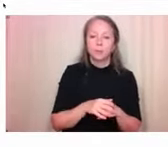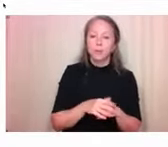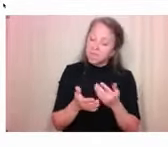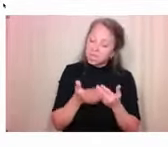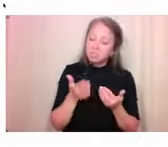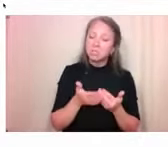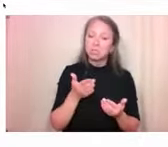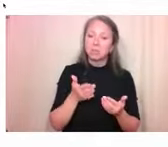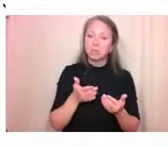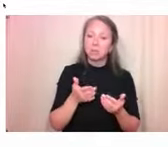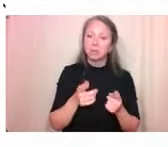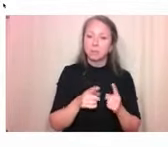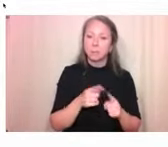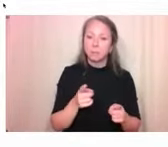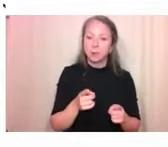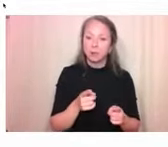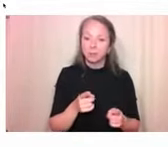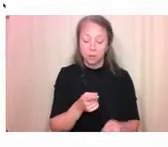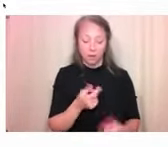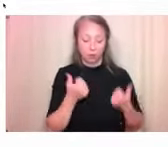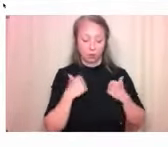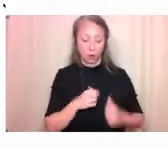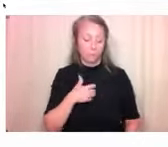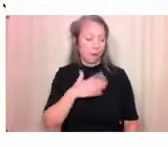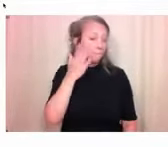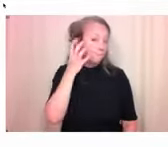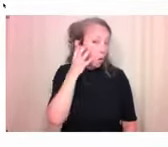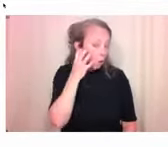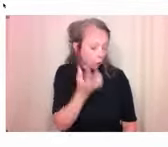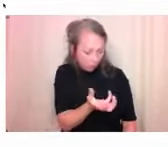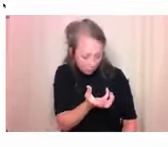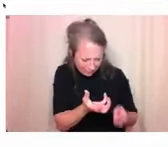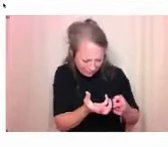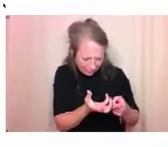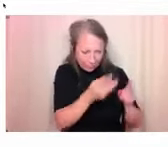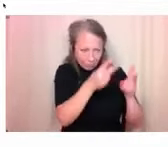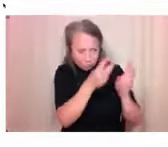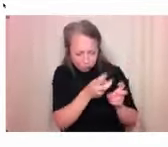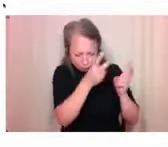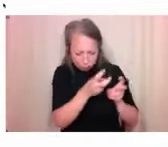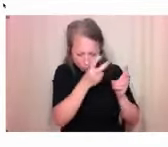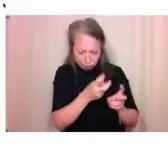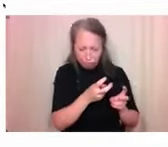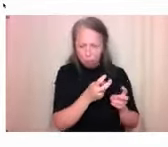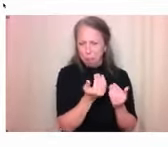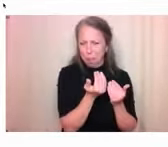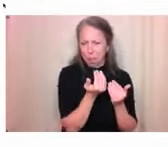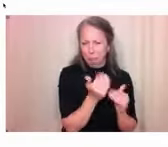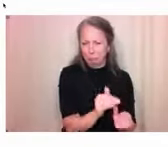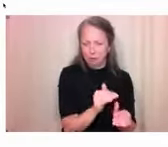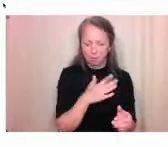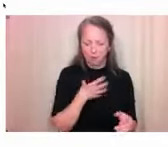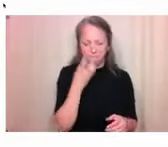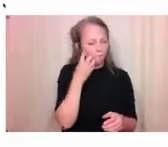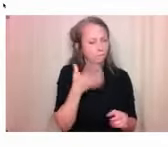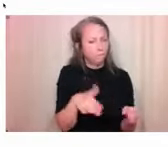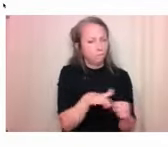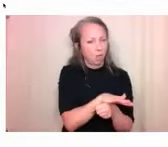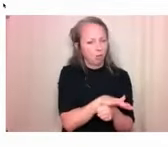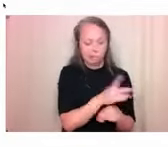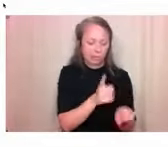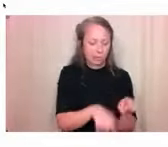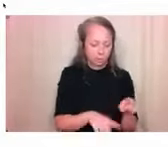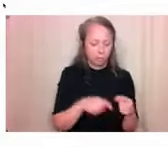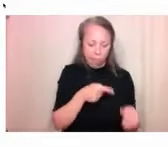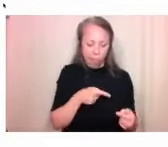a little bit ancient. So it wasn't allowing me to download because I didn't have enough space, but I could get to that point very easily. So both are very